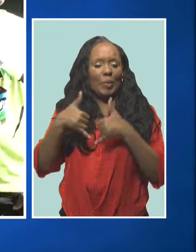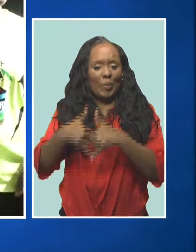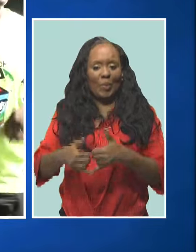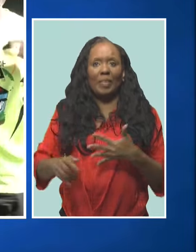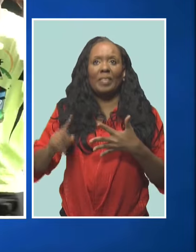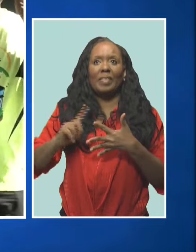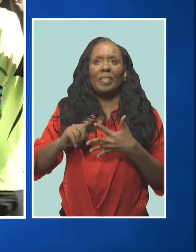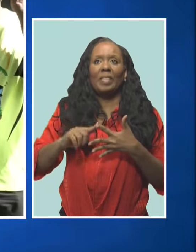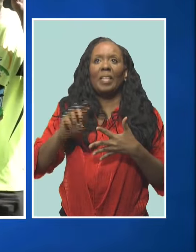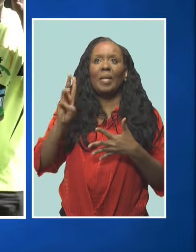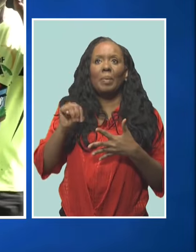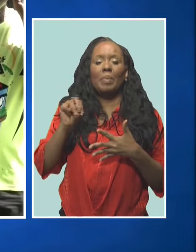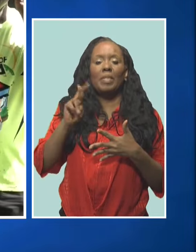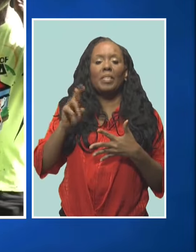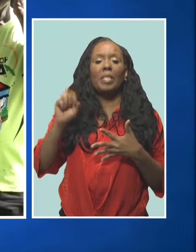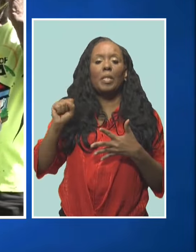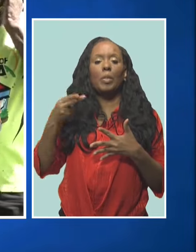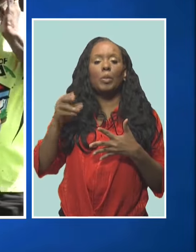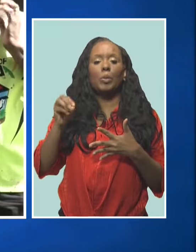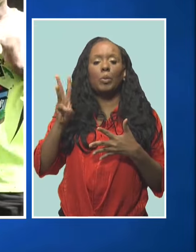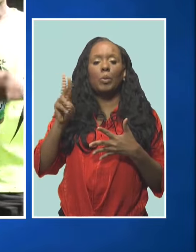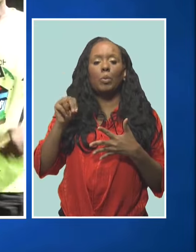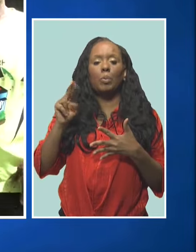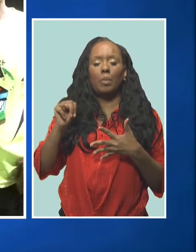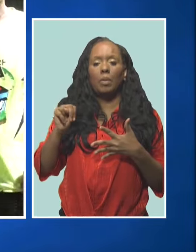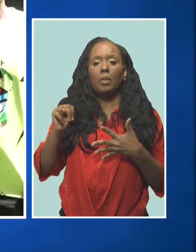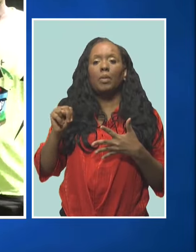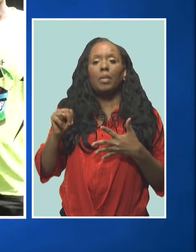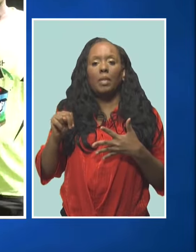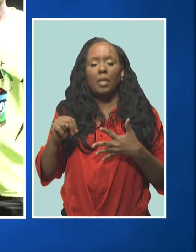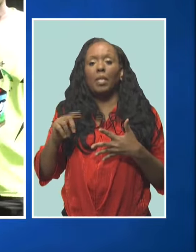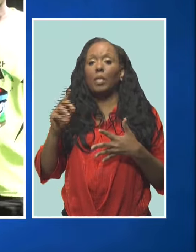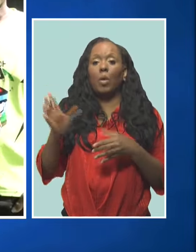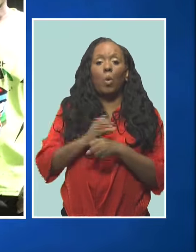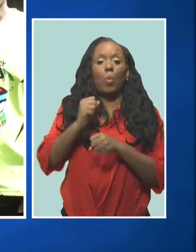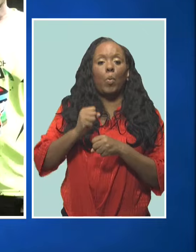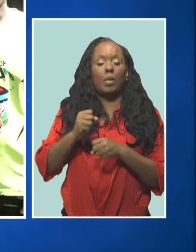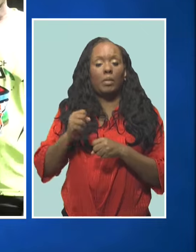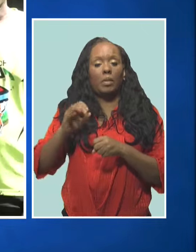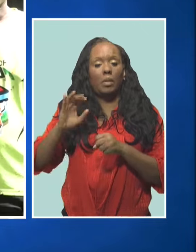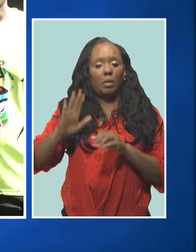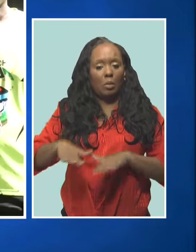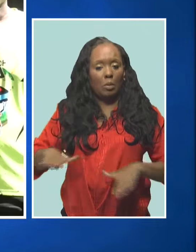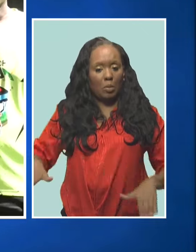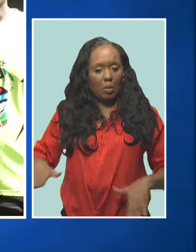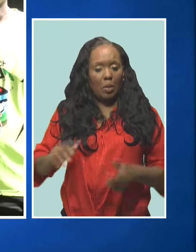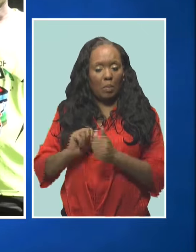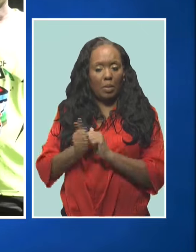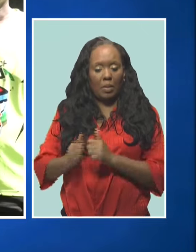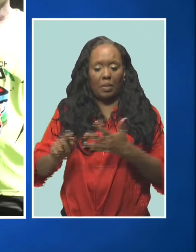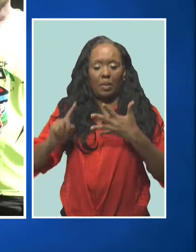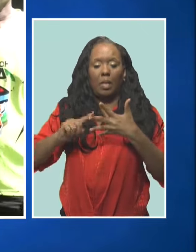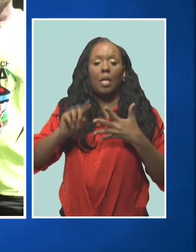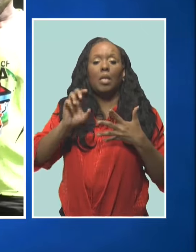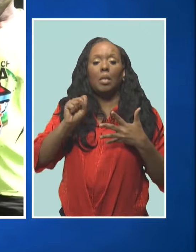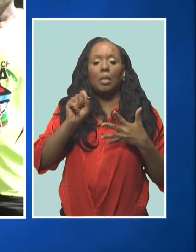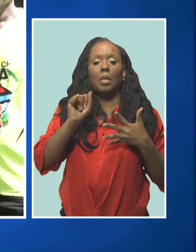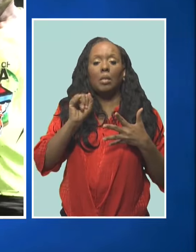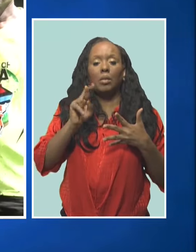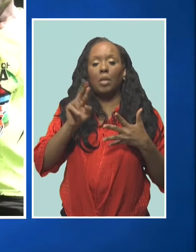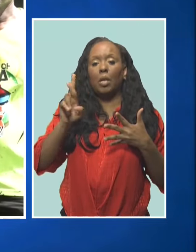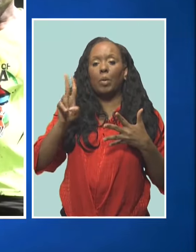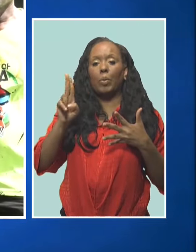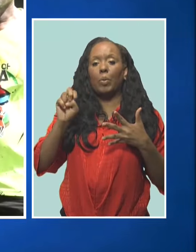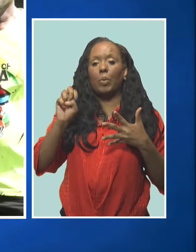Mr. Showman, who captured the Scotiabank Junior Calypso Monarch title, Sir Ruel, who cupped second place in the